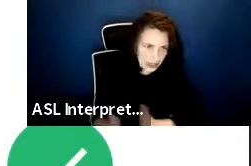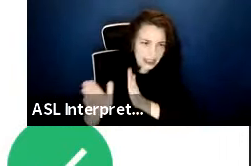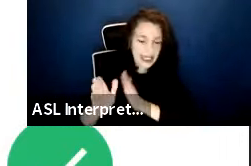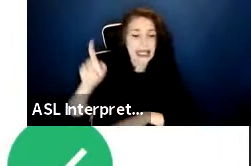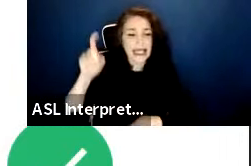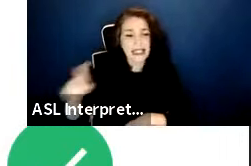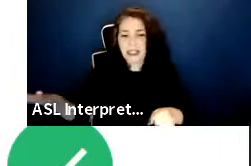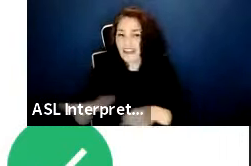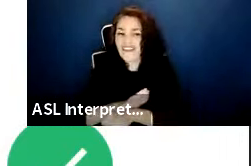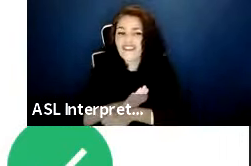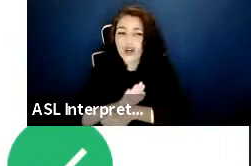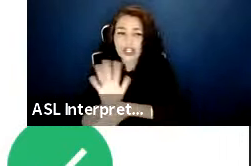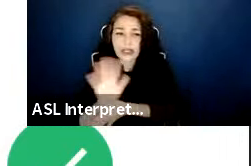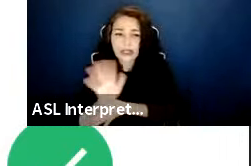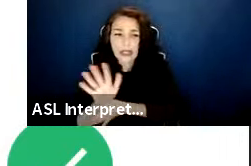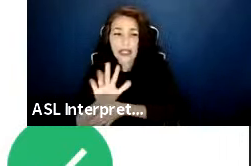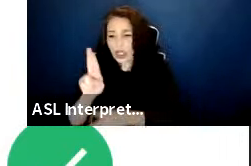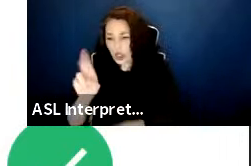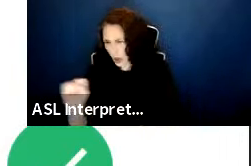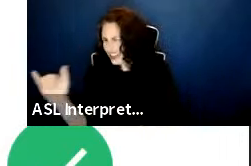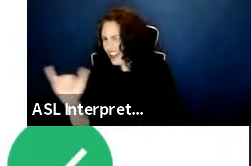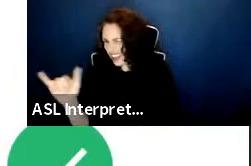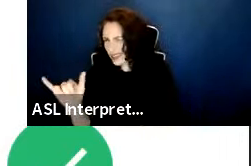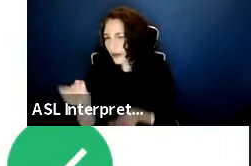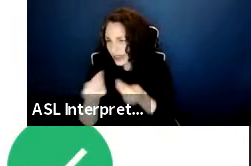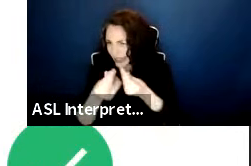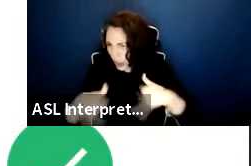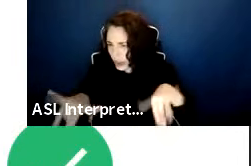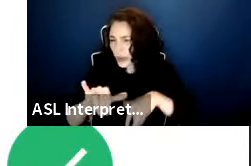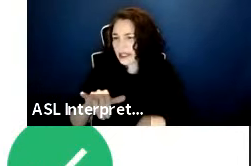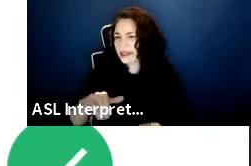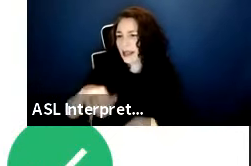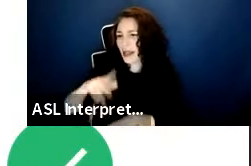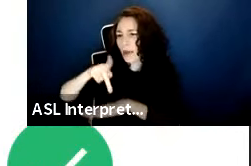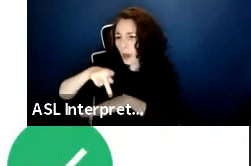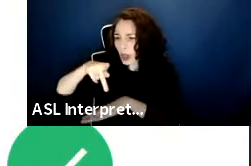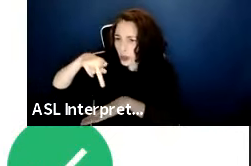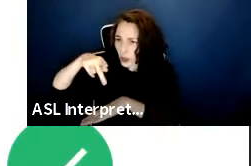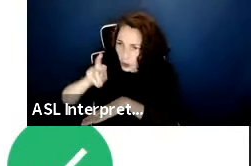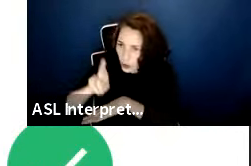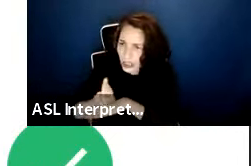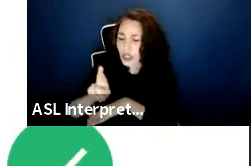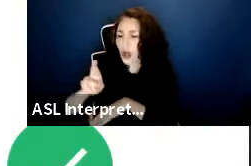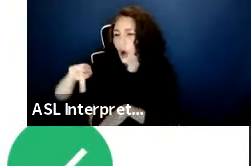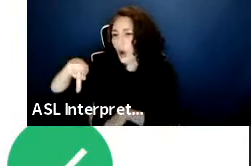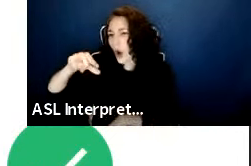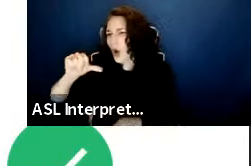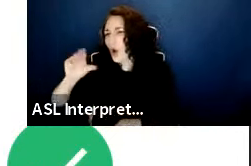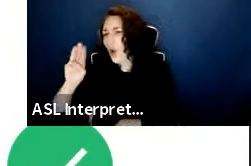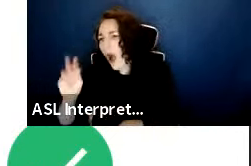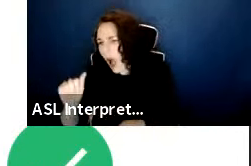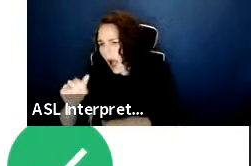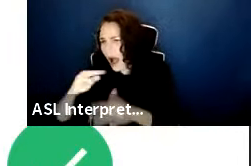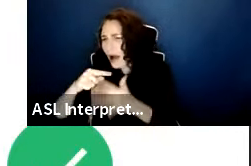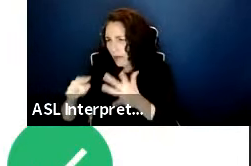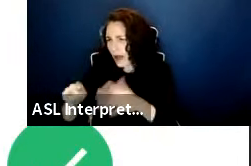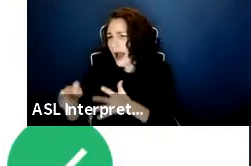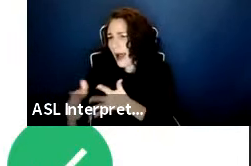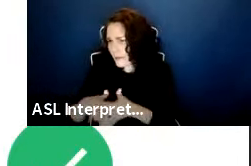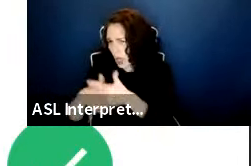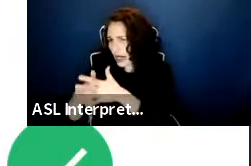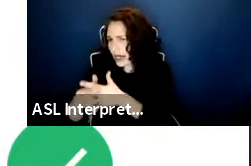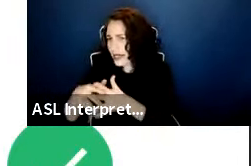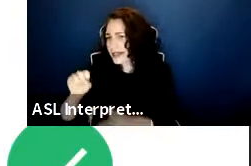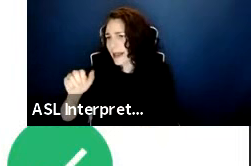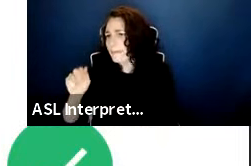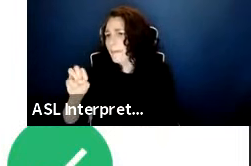territories like Puerto Rico, Guam, U.S. American Samoa. This is also a contract for dramatic and